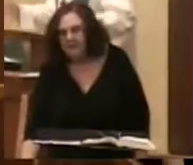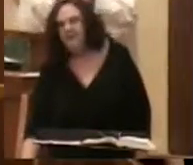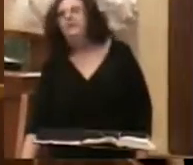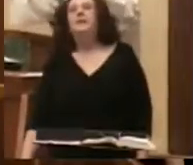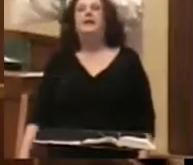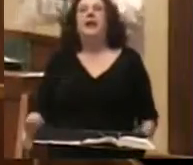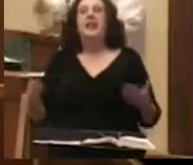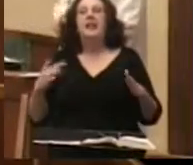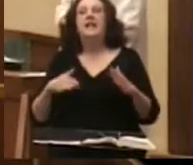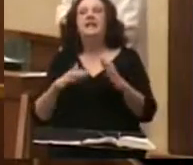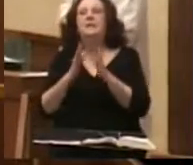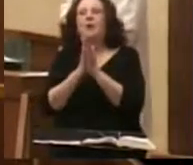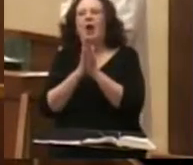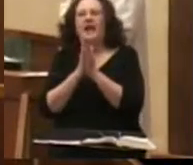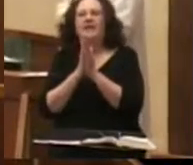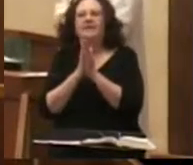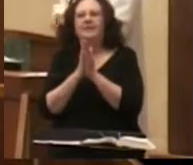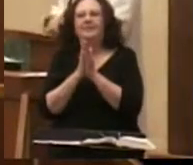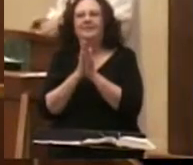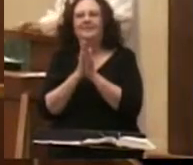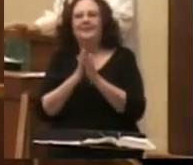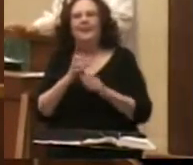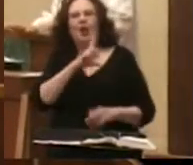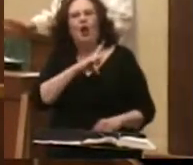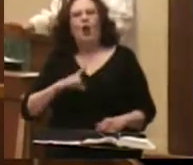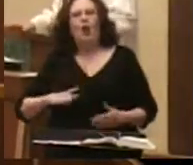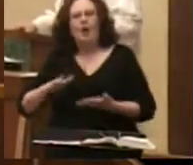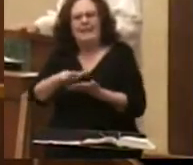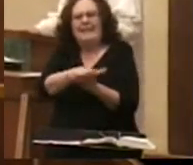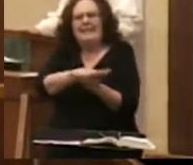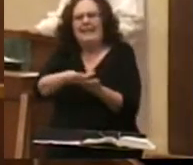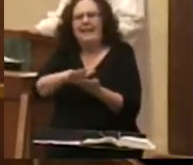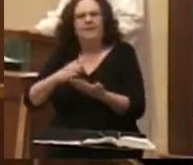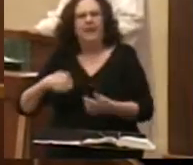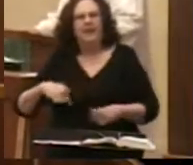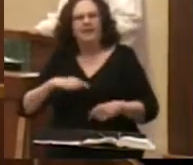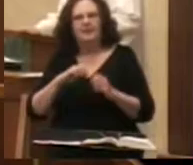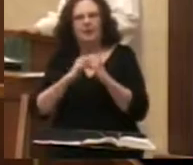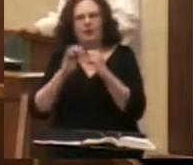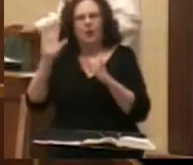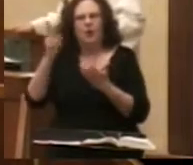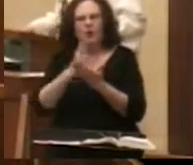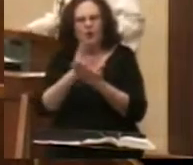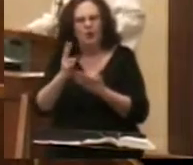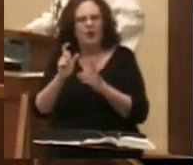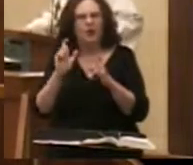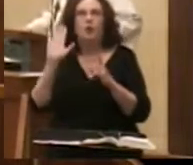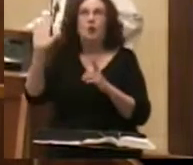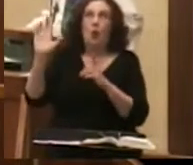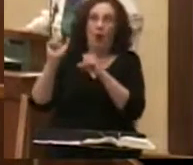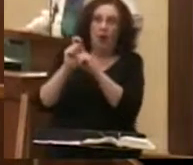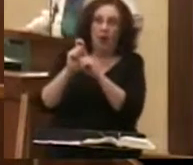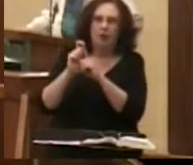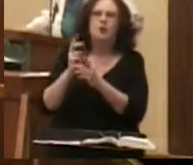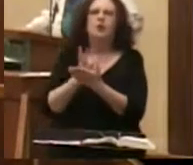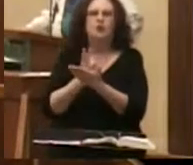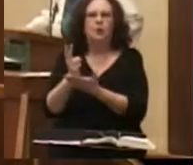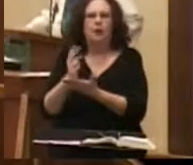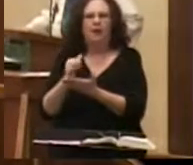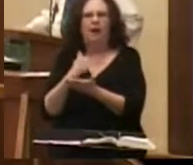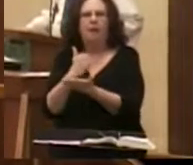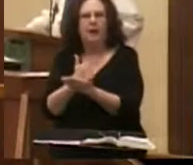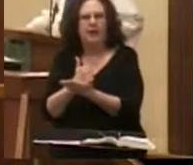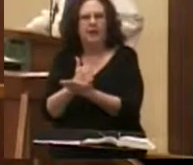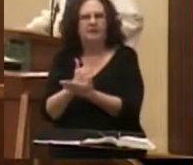Let us pray. Lord, sanctify us in your truth. Your word is truth. Amen.